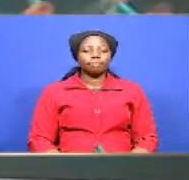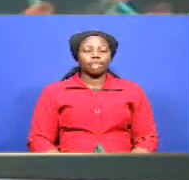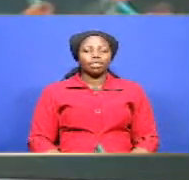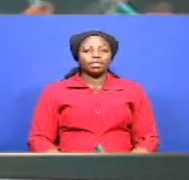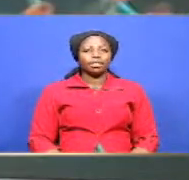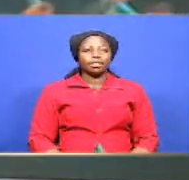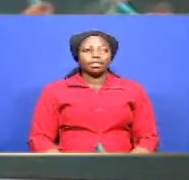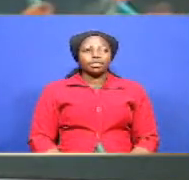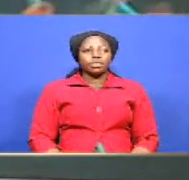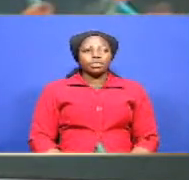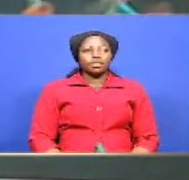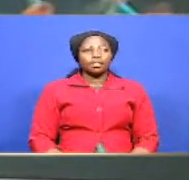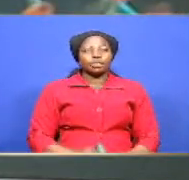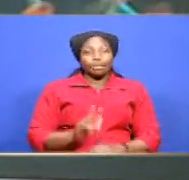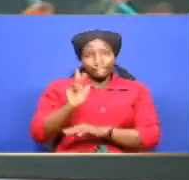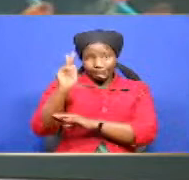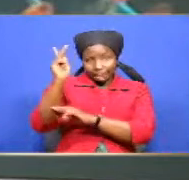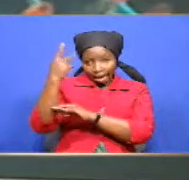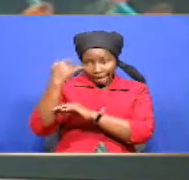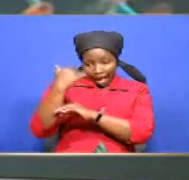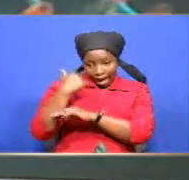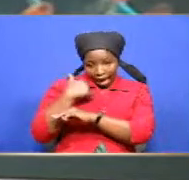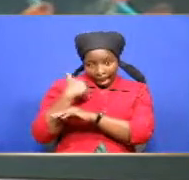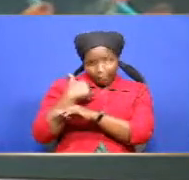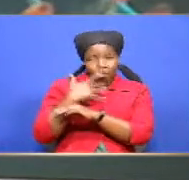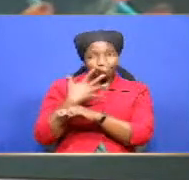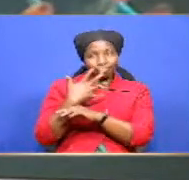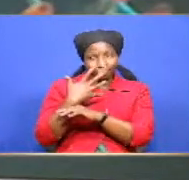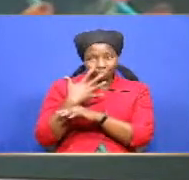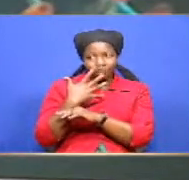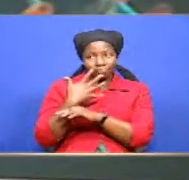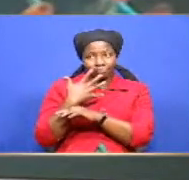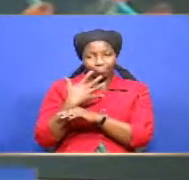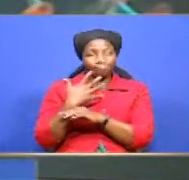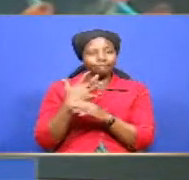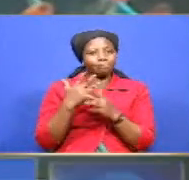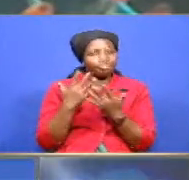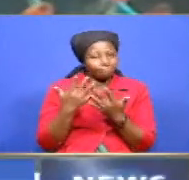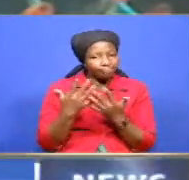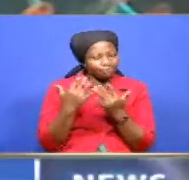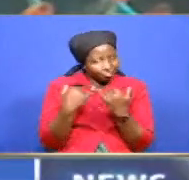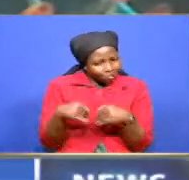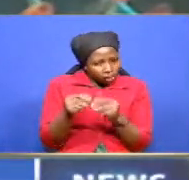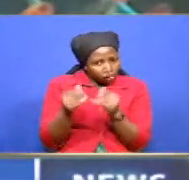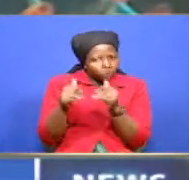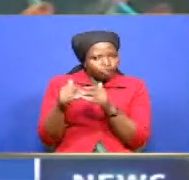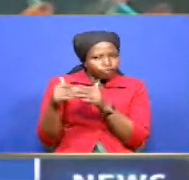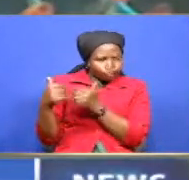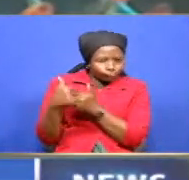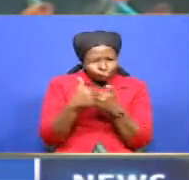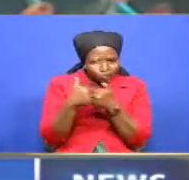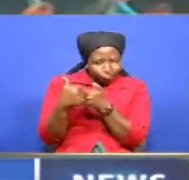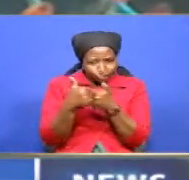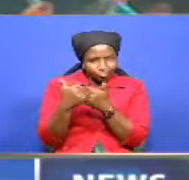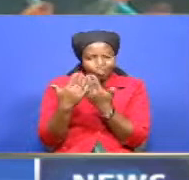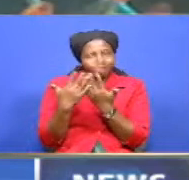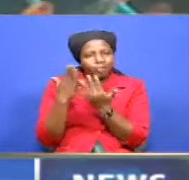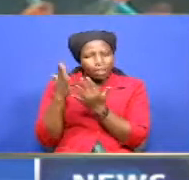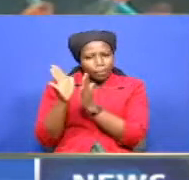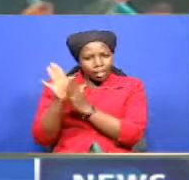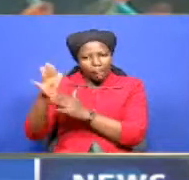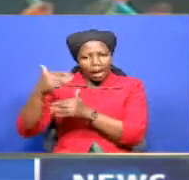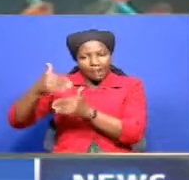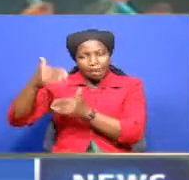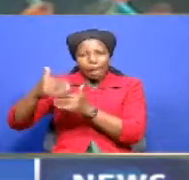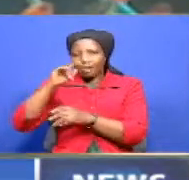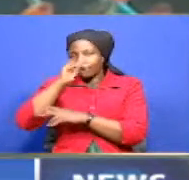Now, Kenya has moved to thaw brewing diplomatic tensions with its neighbour Tanzania over ongoing efforts to